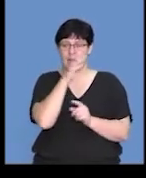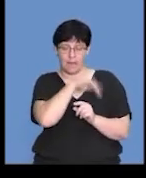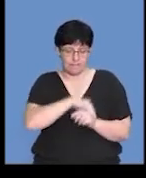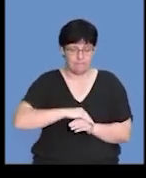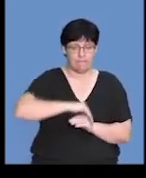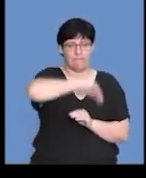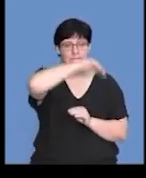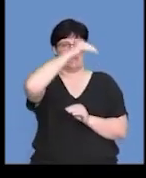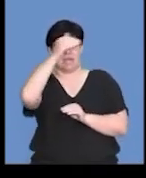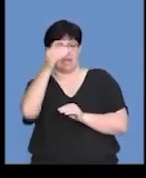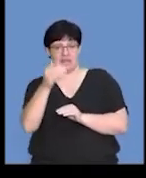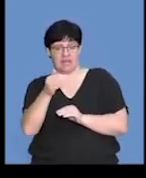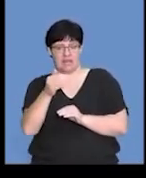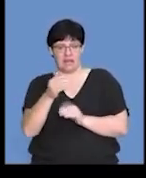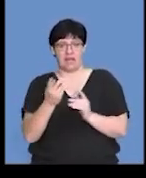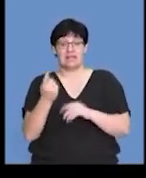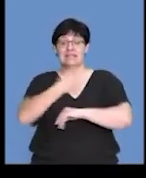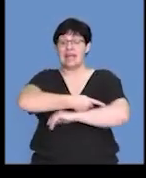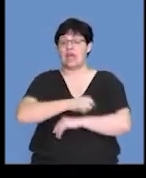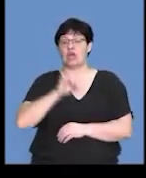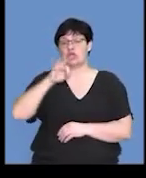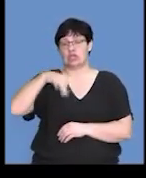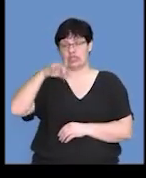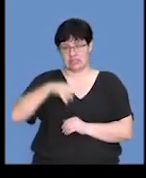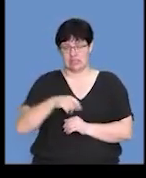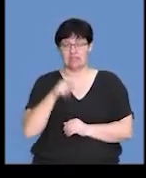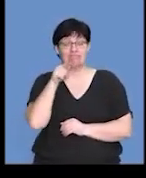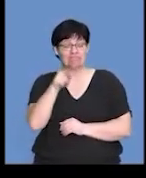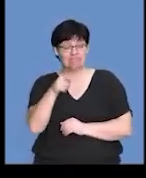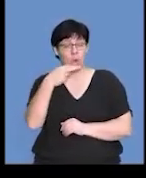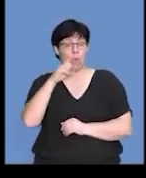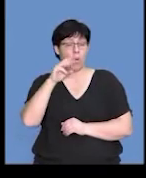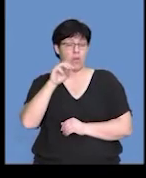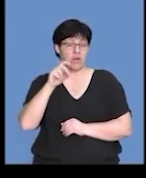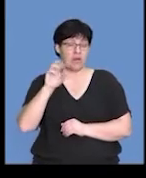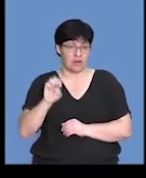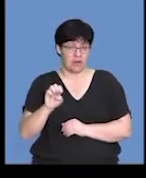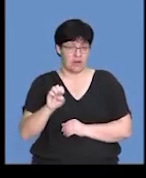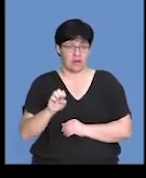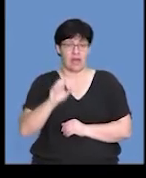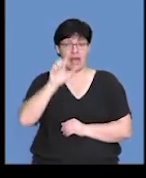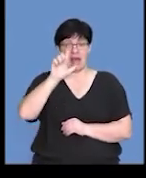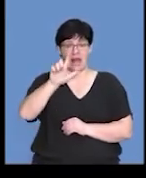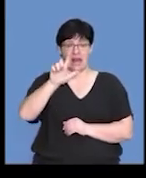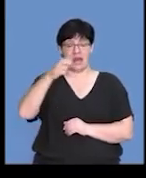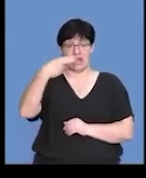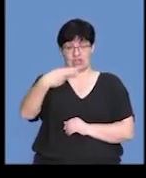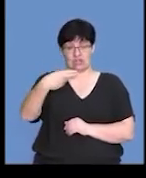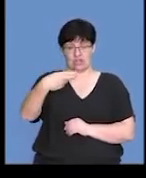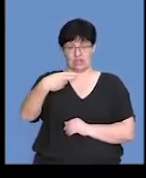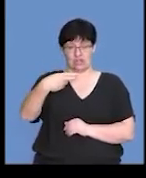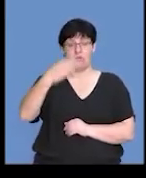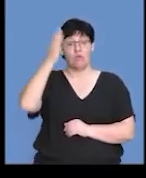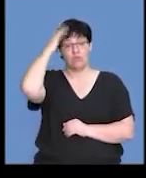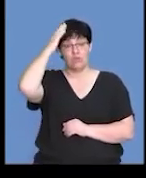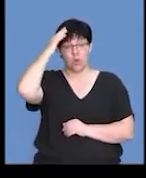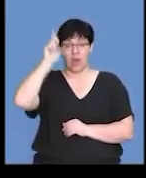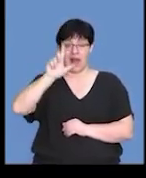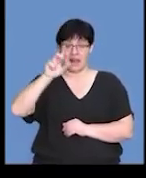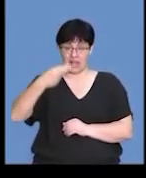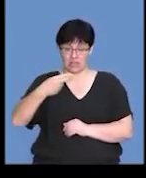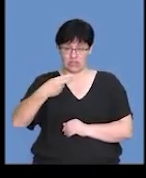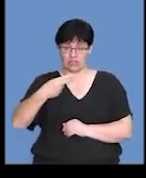peak around day 13. And that hormone that we're looking at is LH. And we know that LH is what